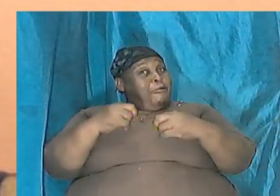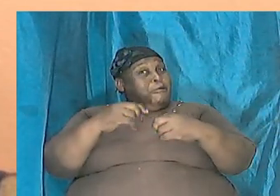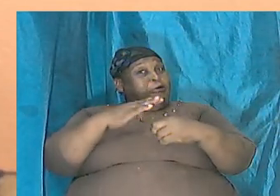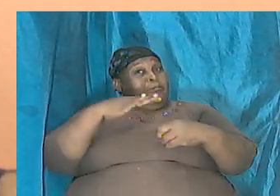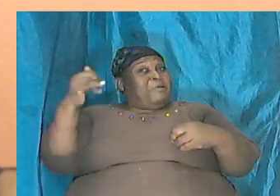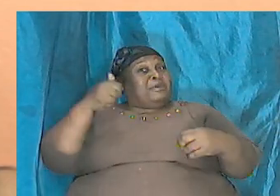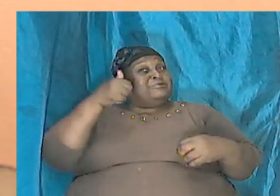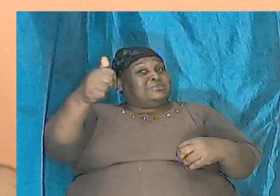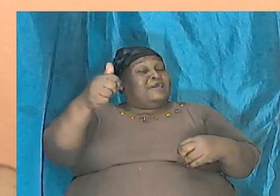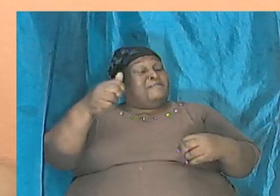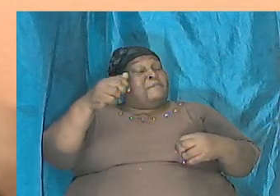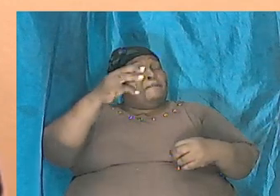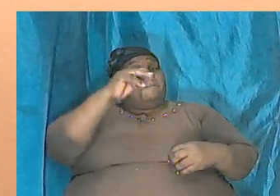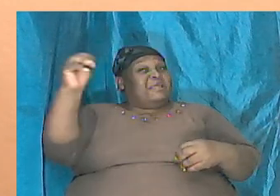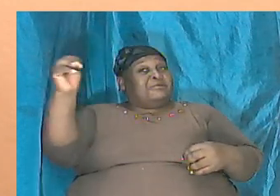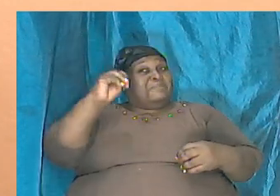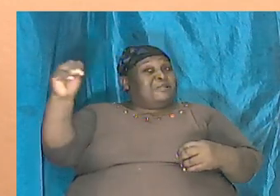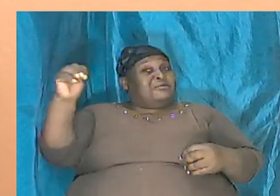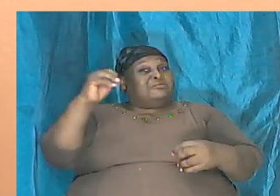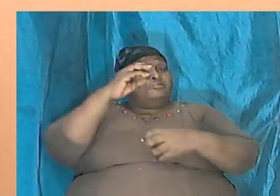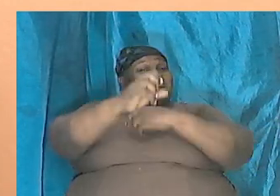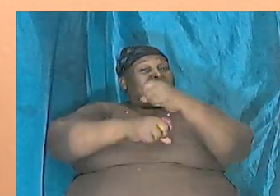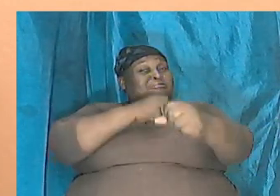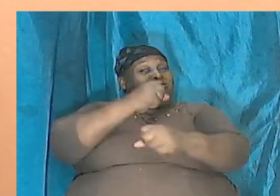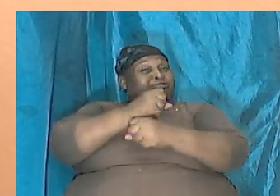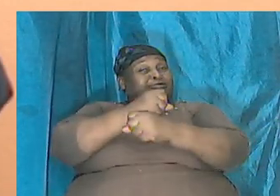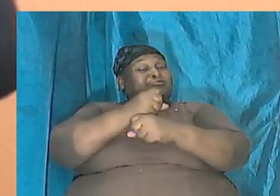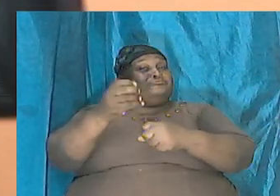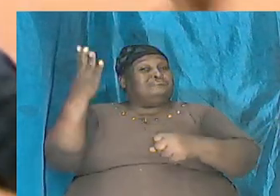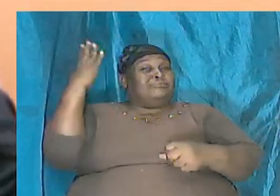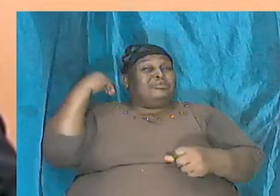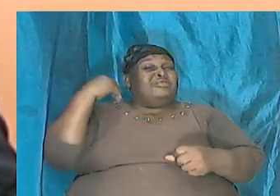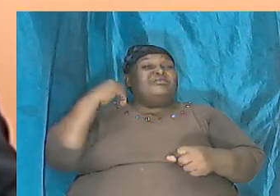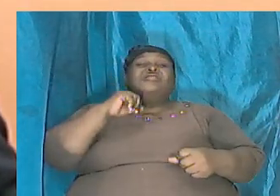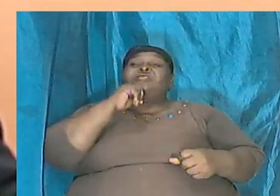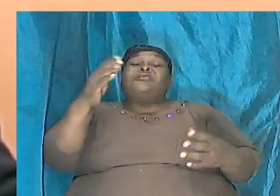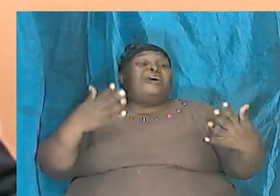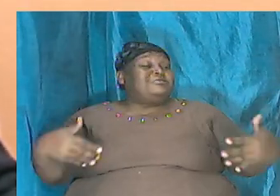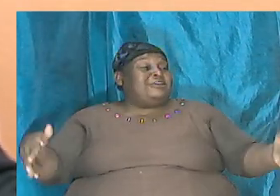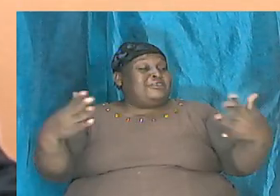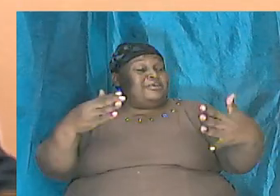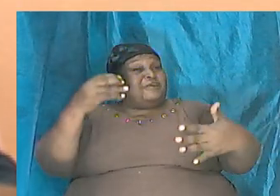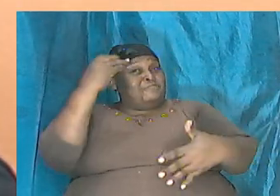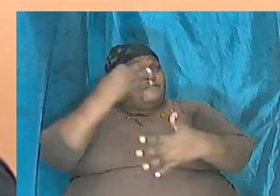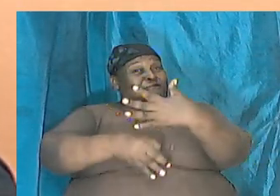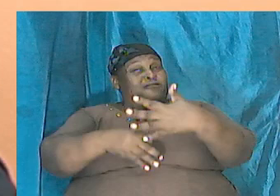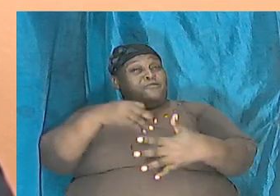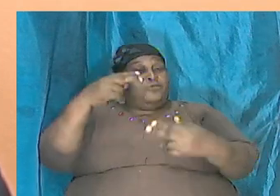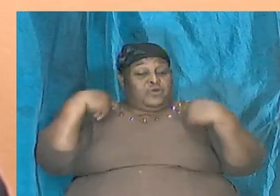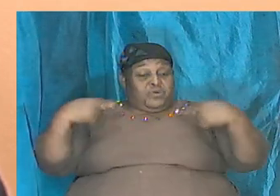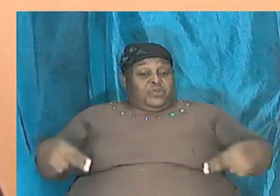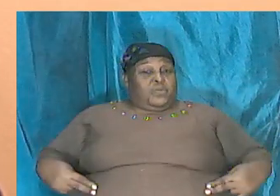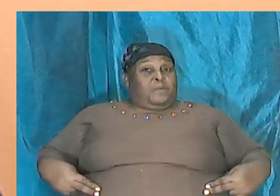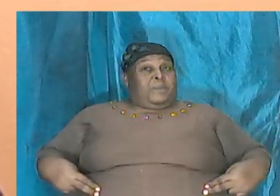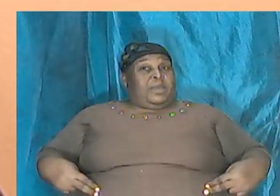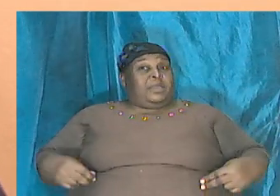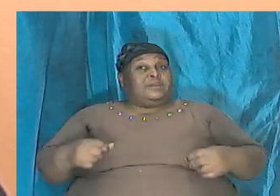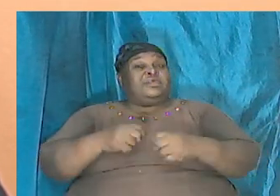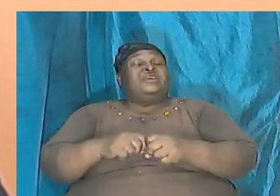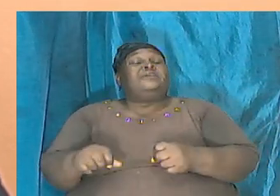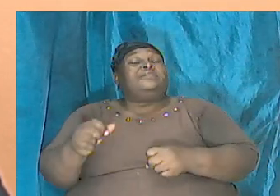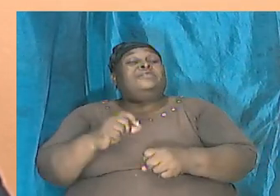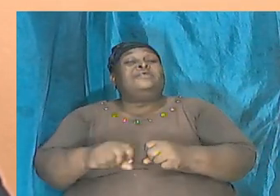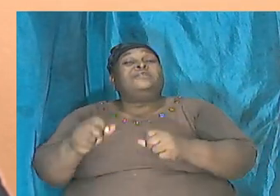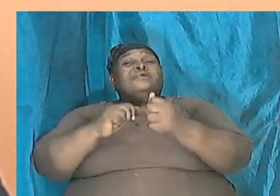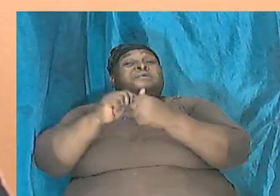millions of years ago. They were not here before humankind so that it is only after they passed